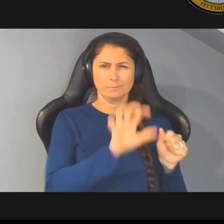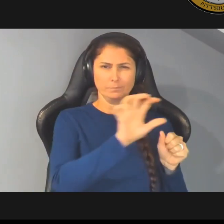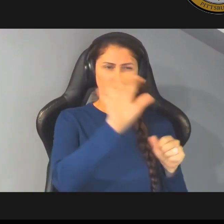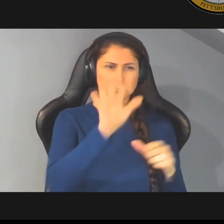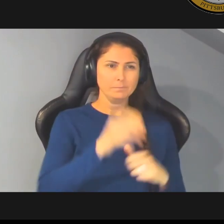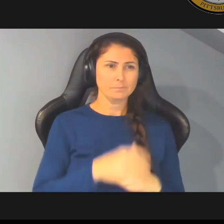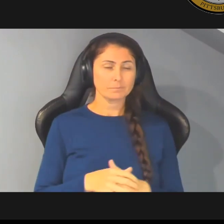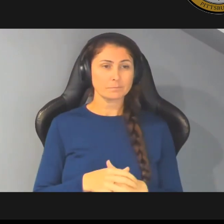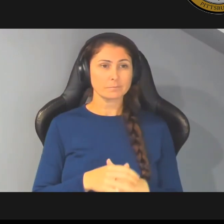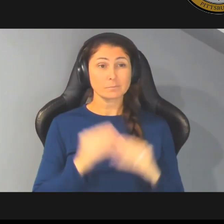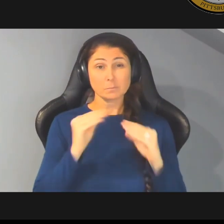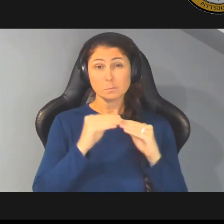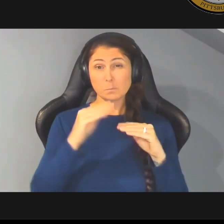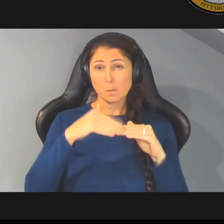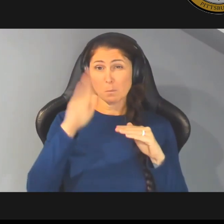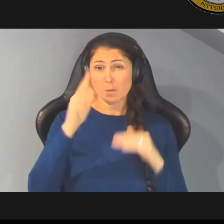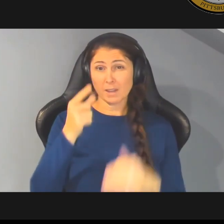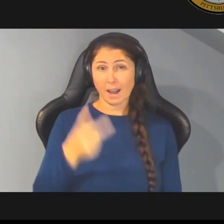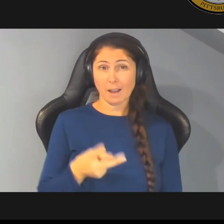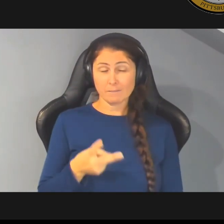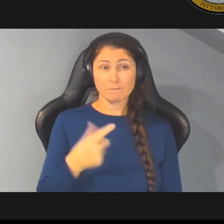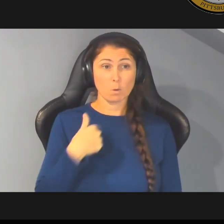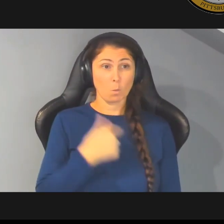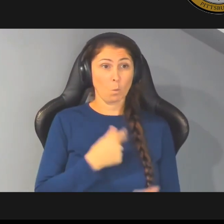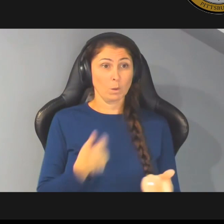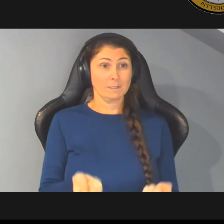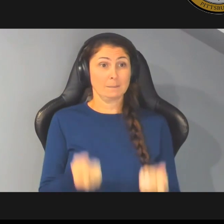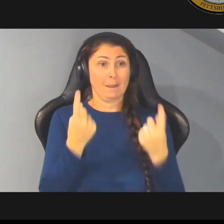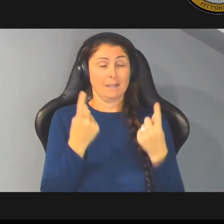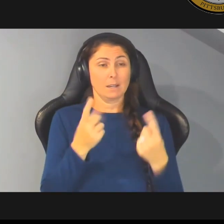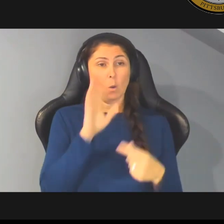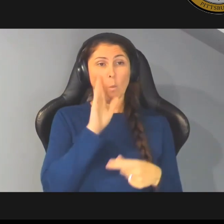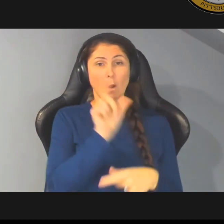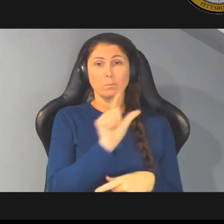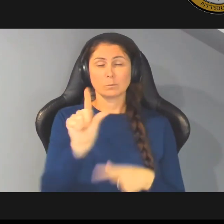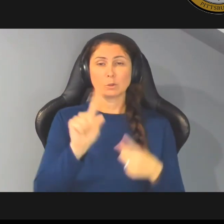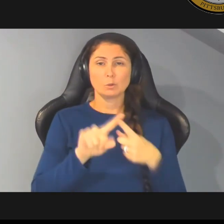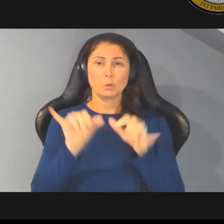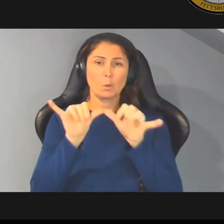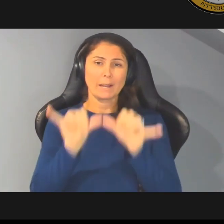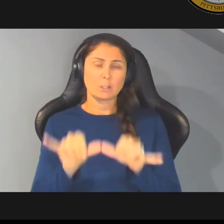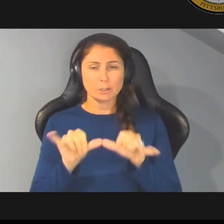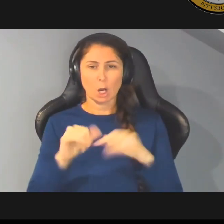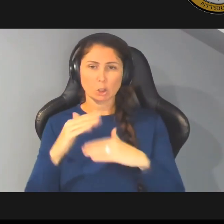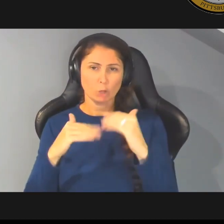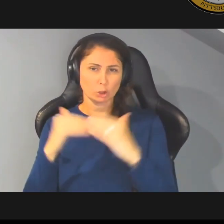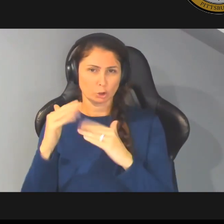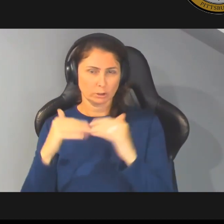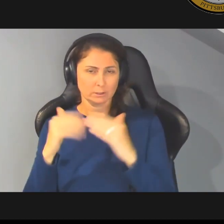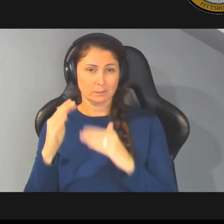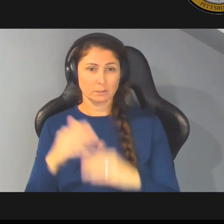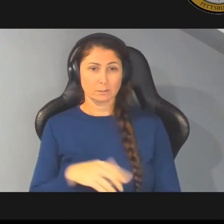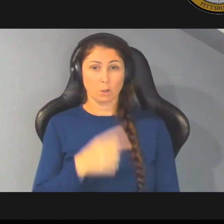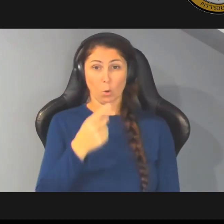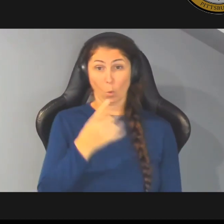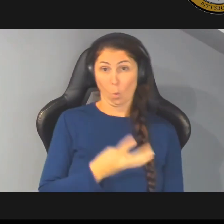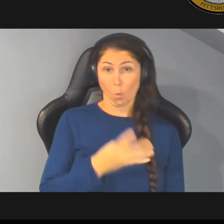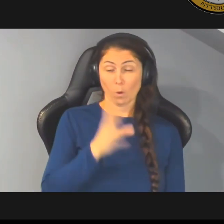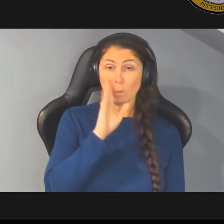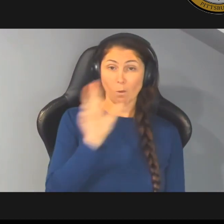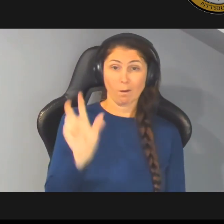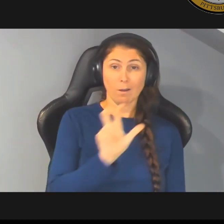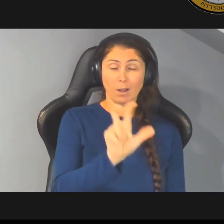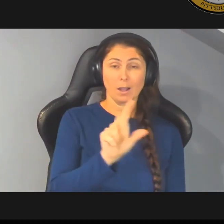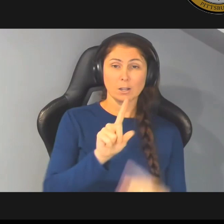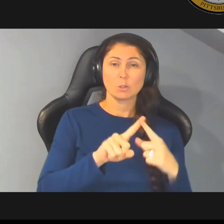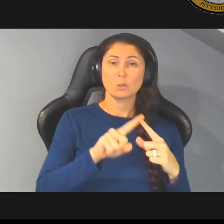more than half of what we're spending in the capital budget will go to engineering and construction almost a quarter of it will be going into facilities